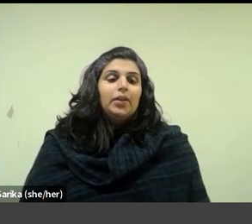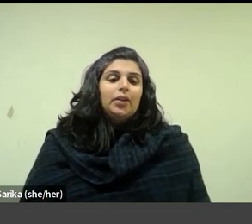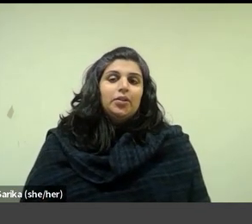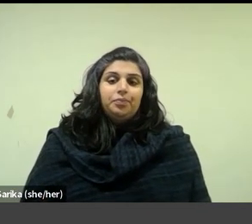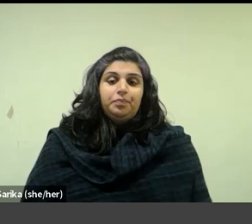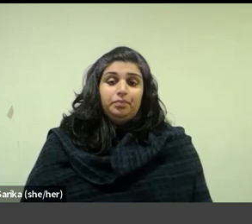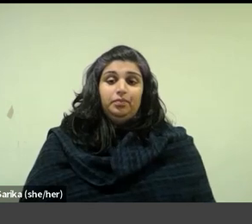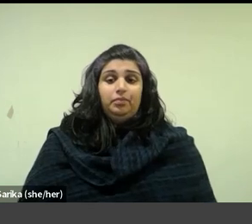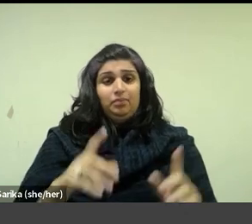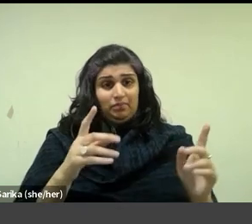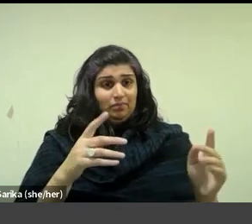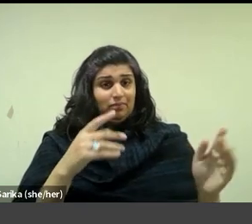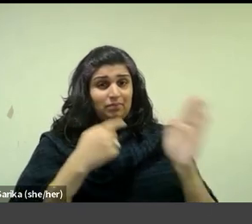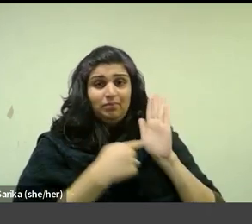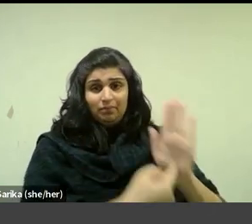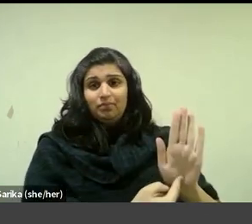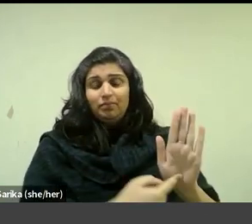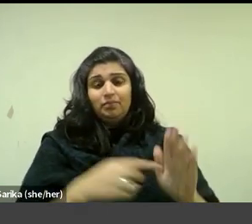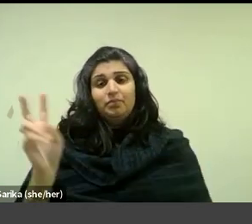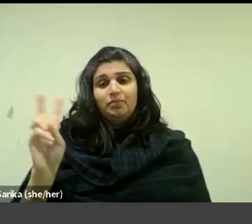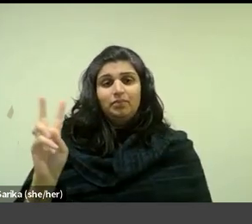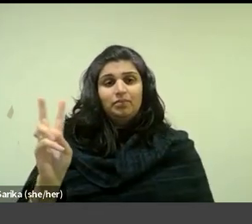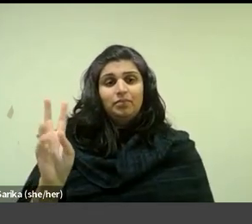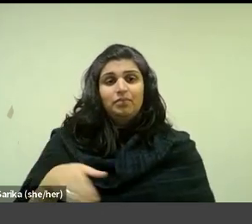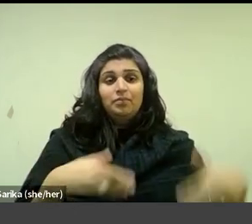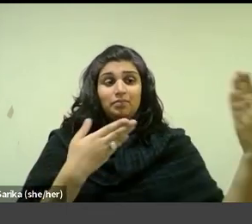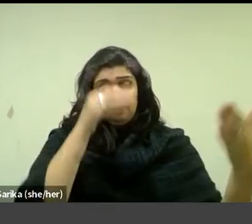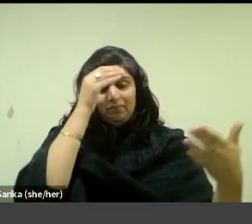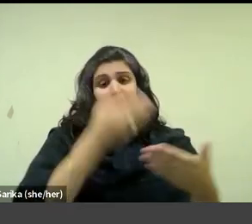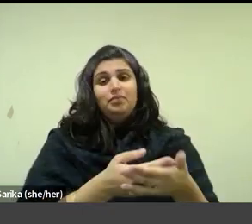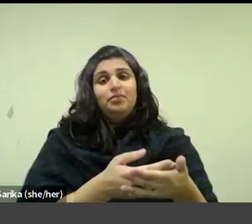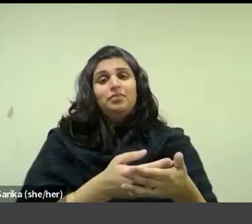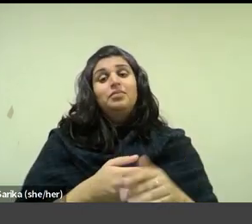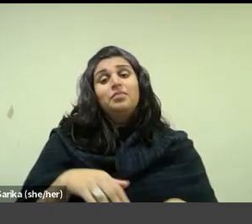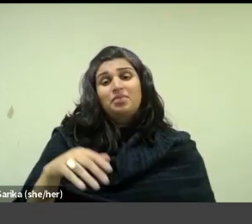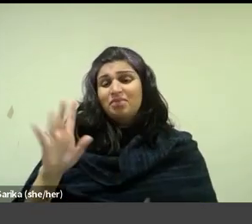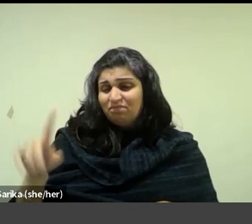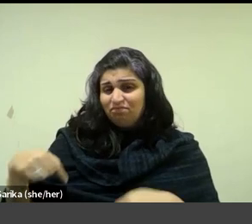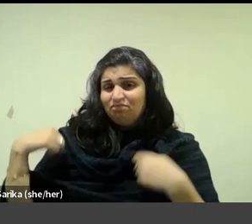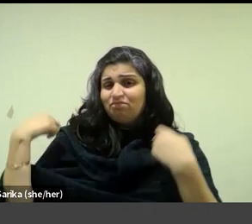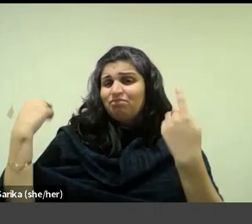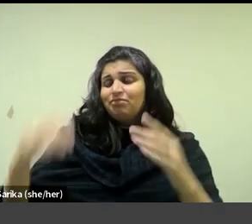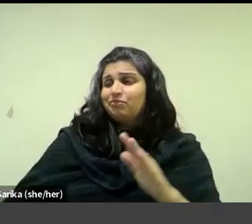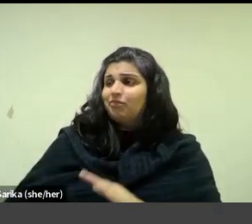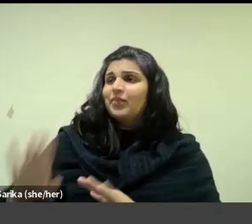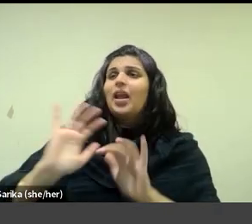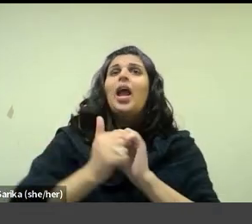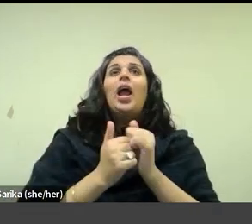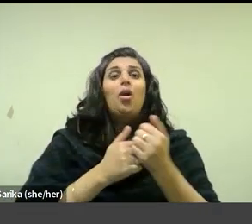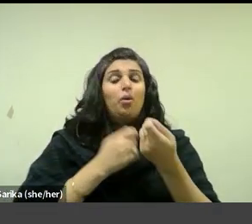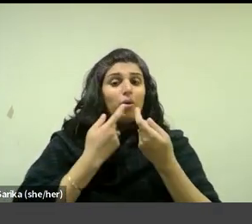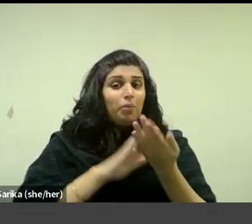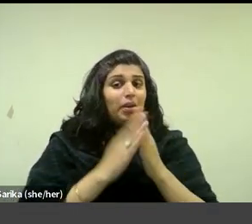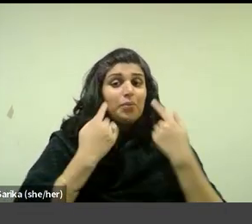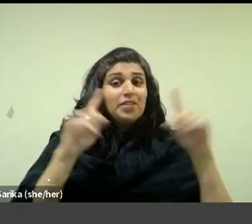One can see, therefore, that Madame Vuillard provided to her son from a young age, a model of how one successfully works